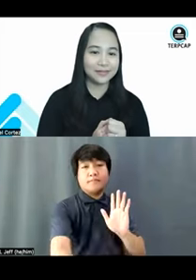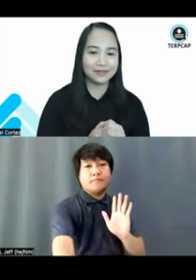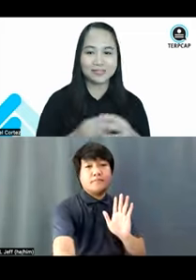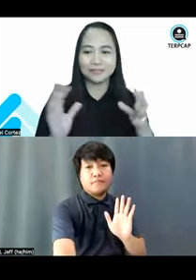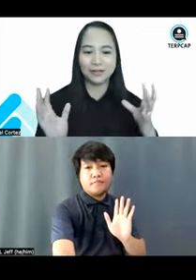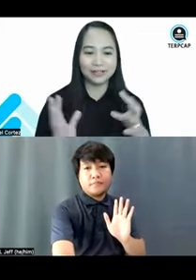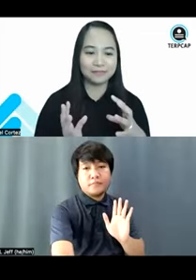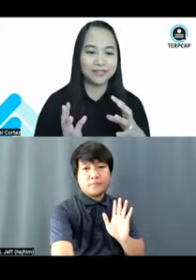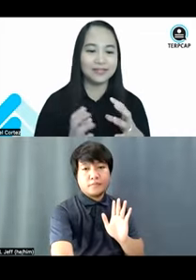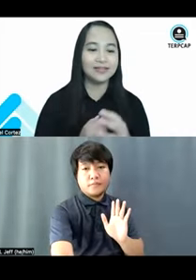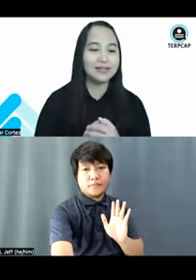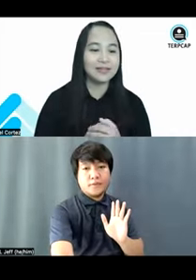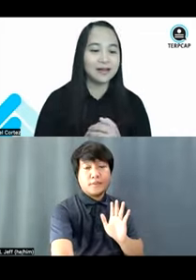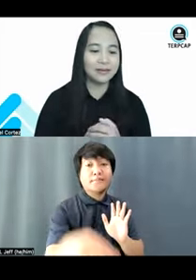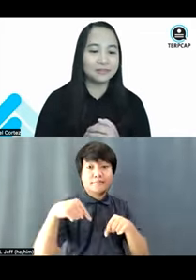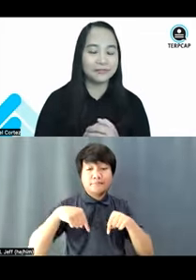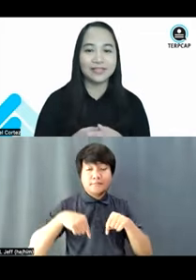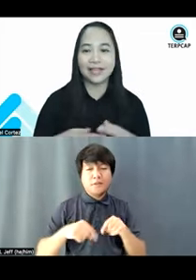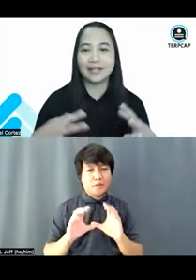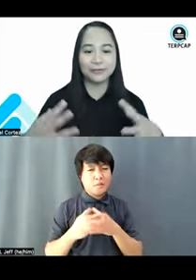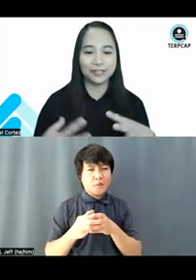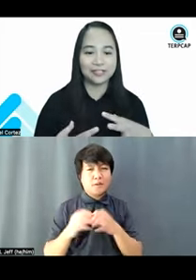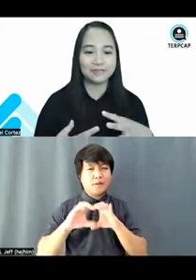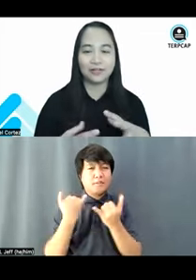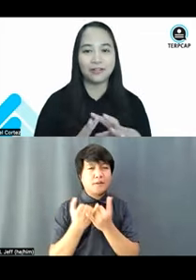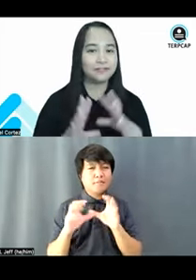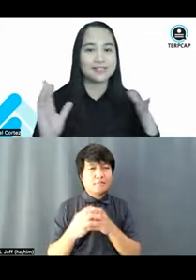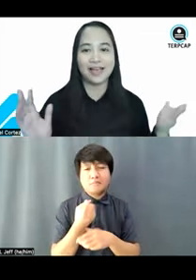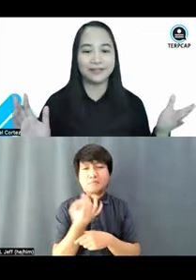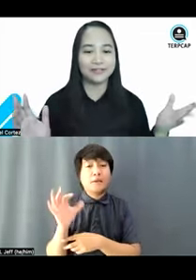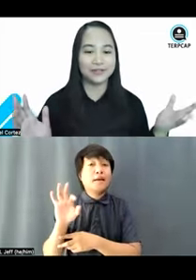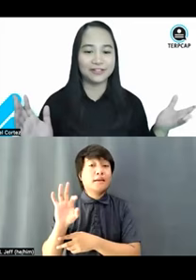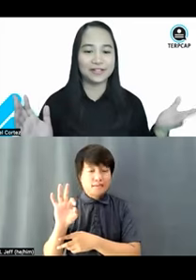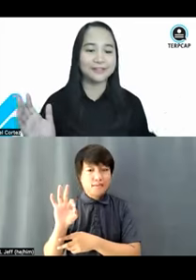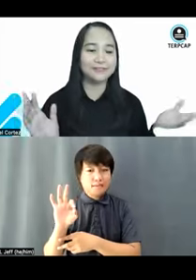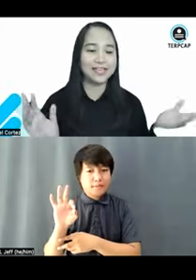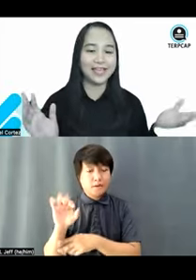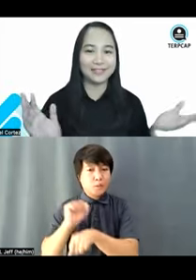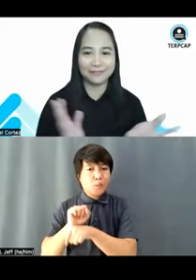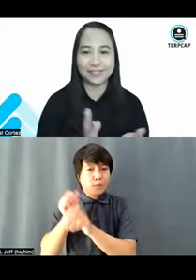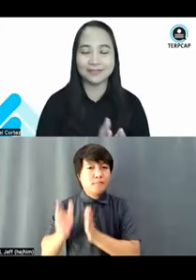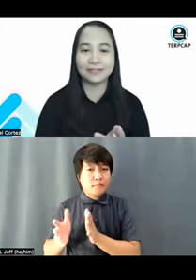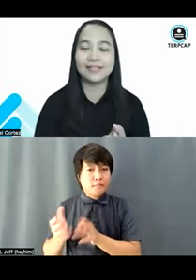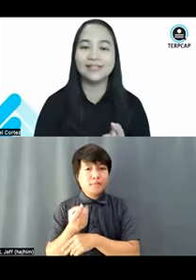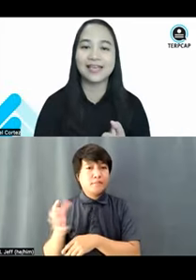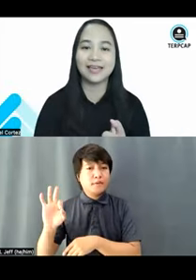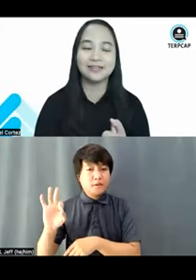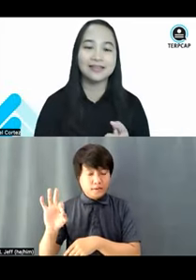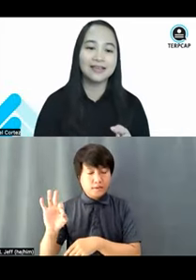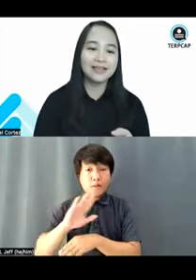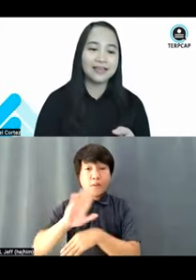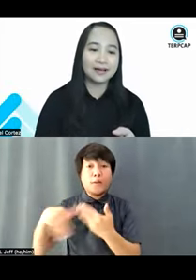We are a small company of nine employees, but all of us have, you know, collectively, 11 disabilities.